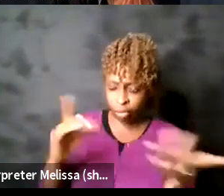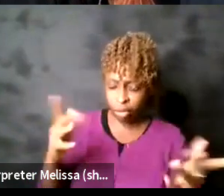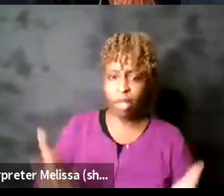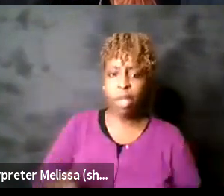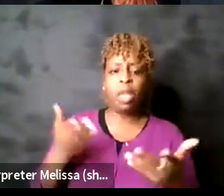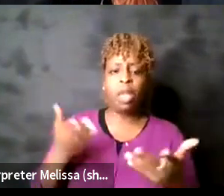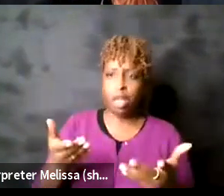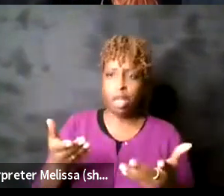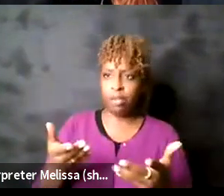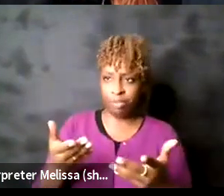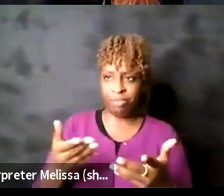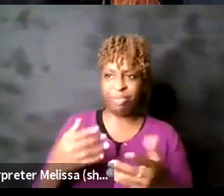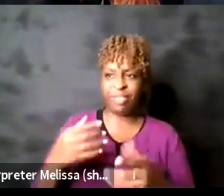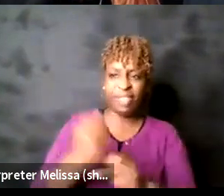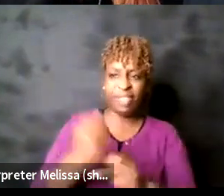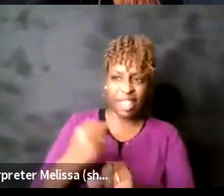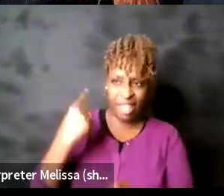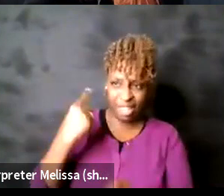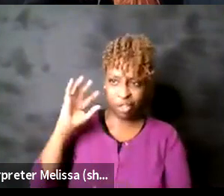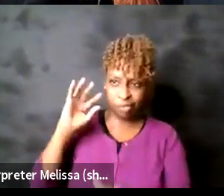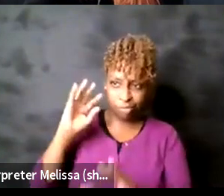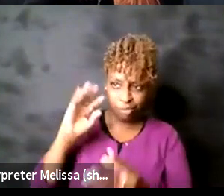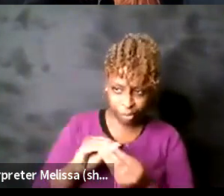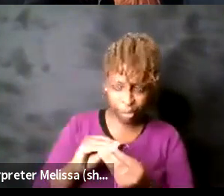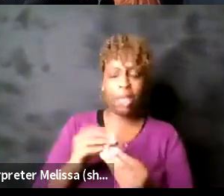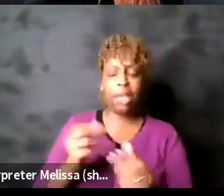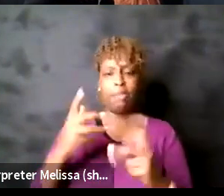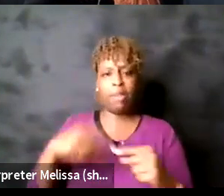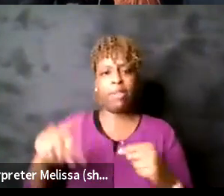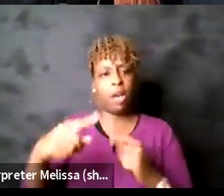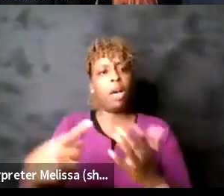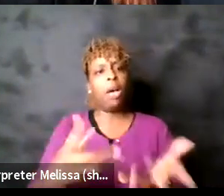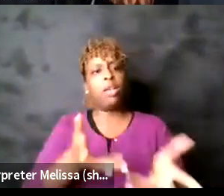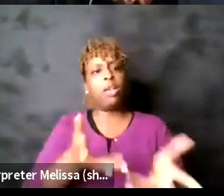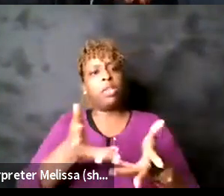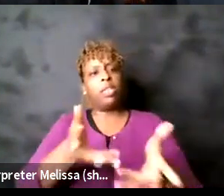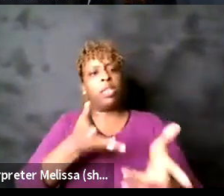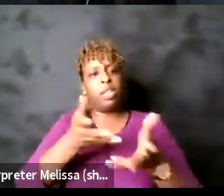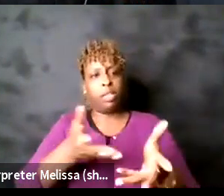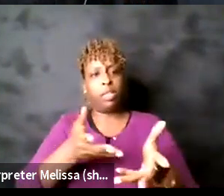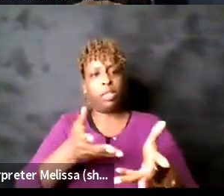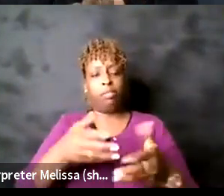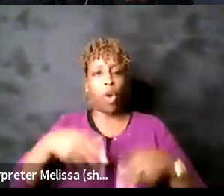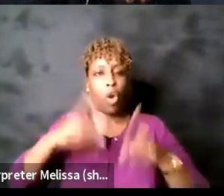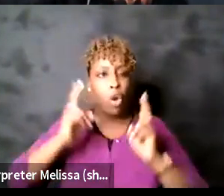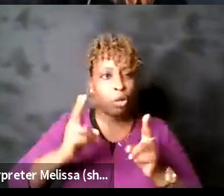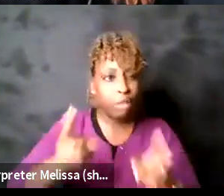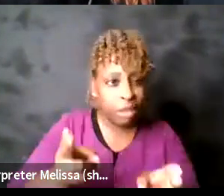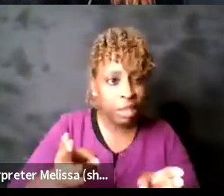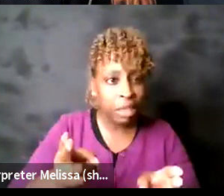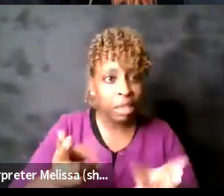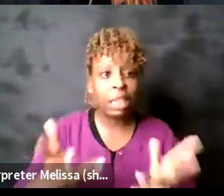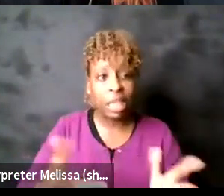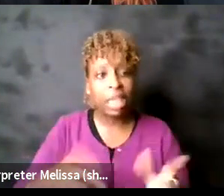year urgency and I sometimes there's some conversations where I have where I don't think we're being honest where we can actually eliminate